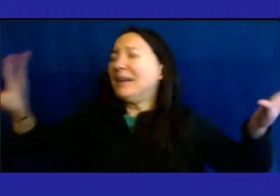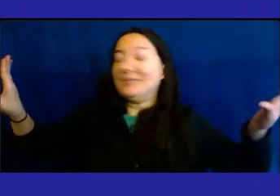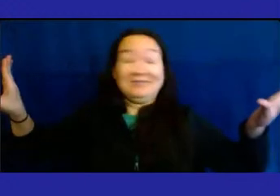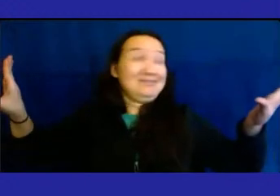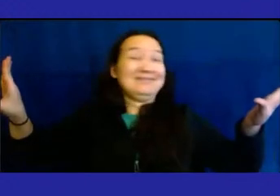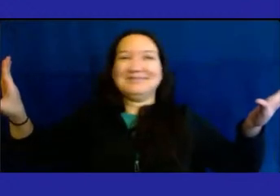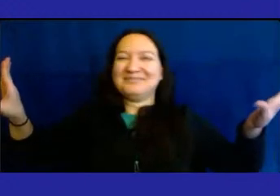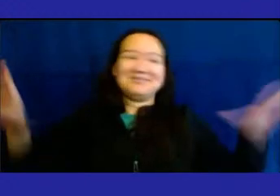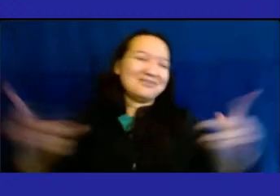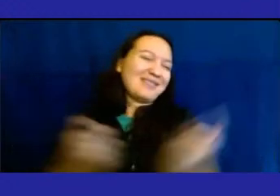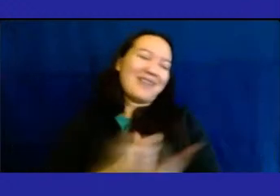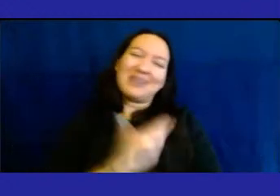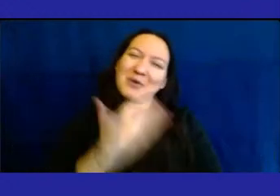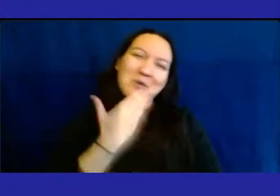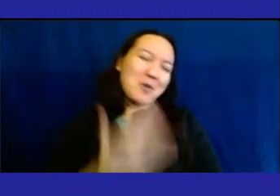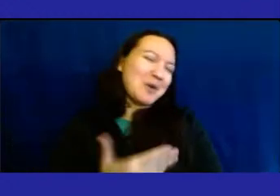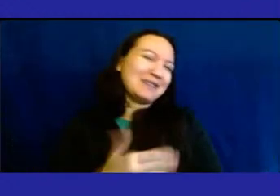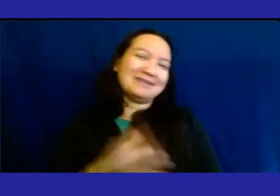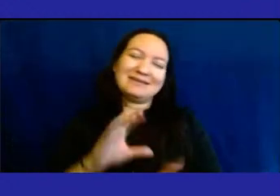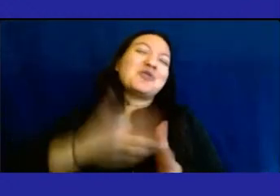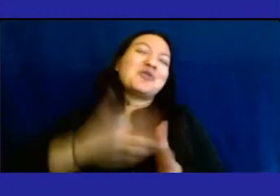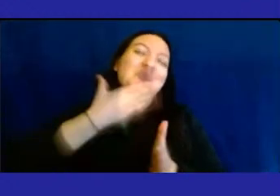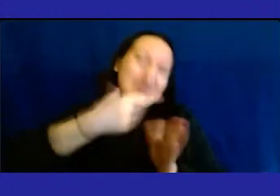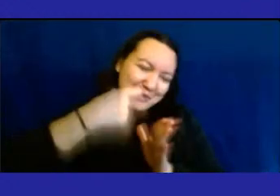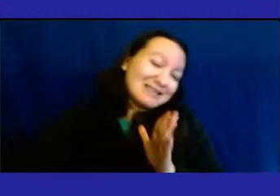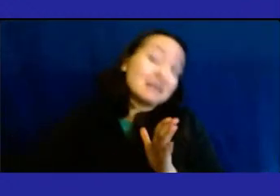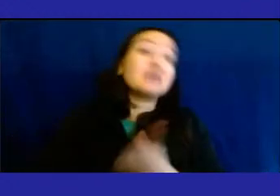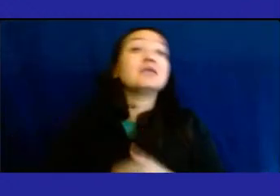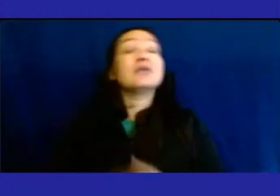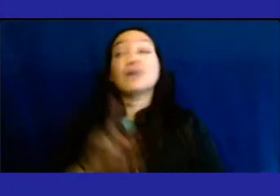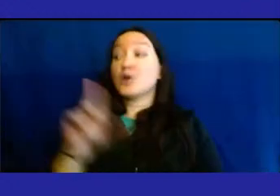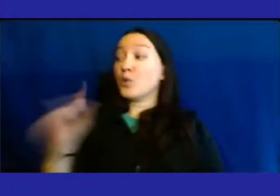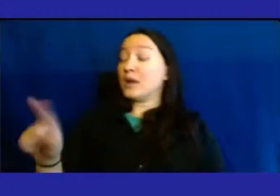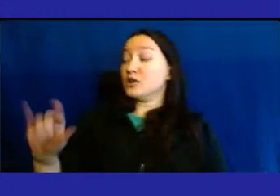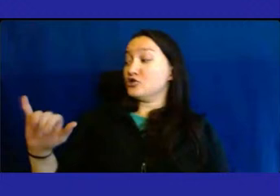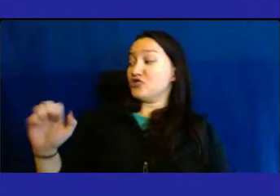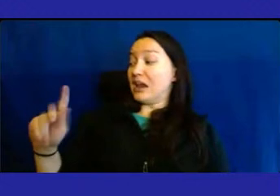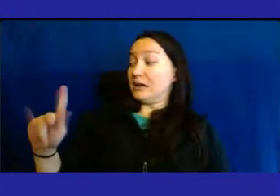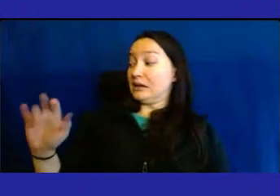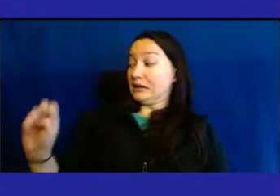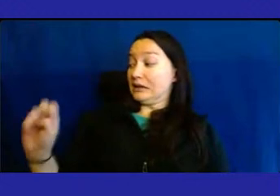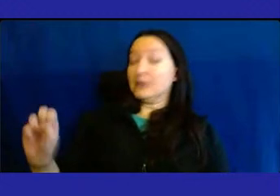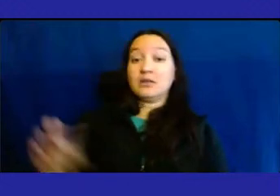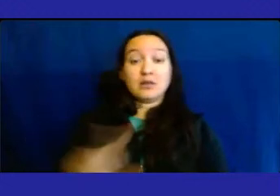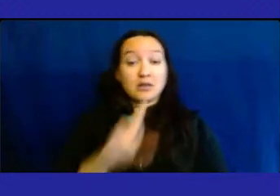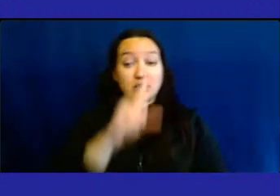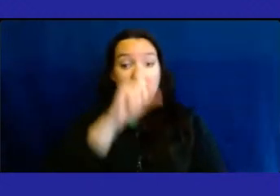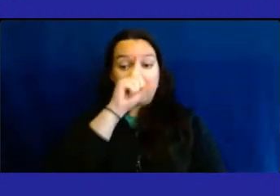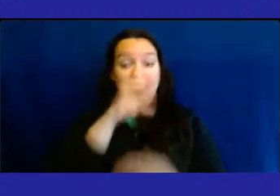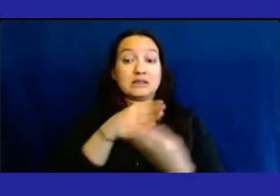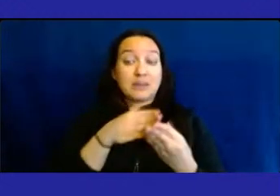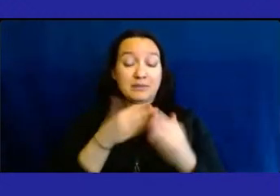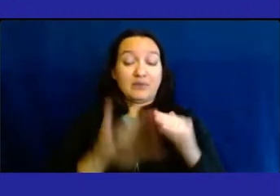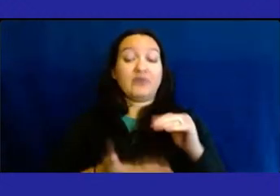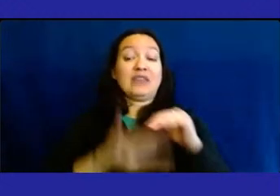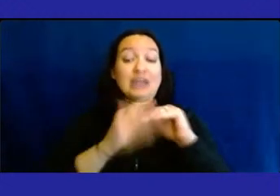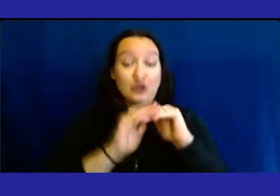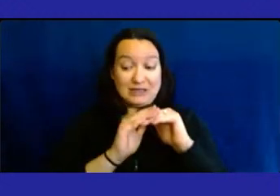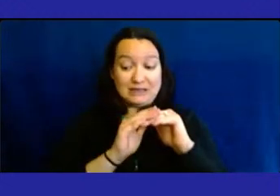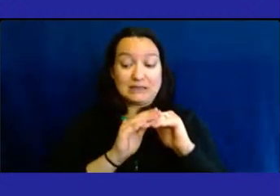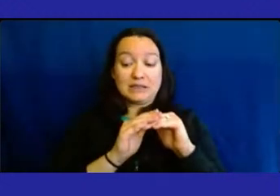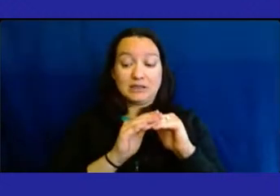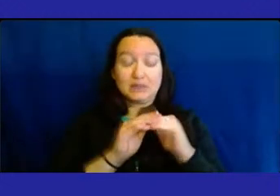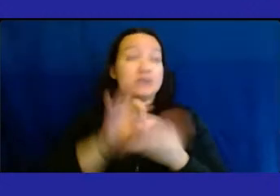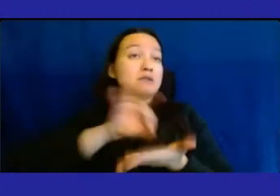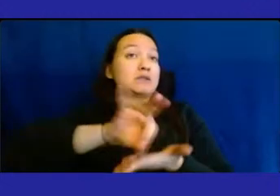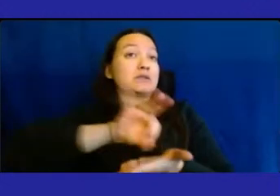a good dollar amount. To your question, Jackie, we do think that some of the increase in the census at